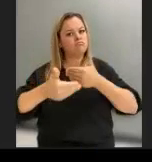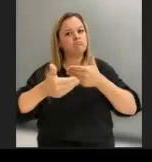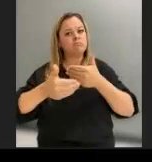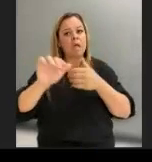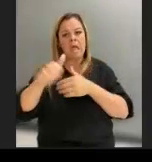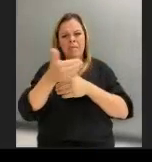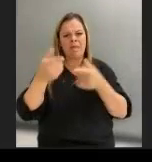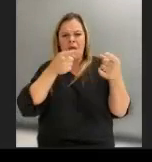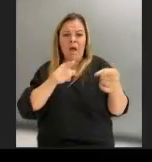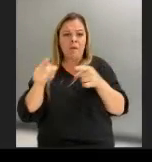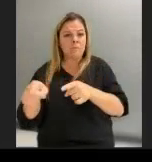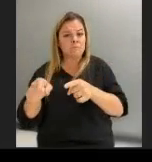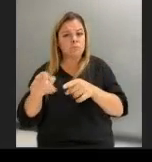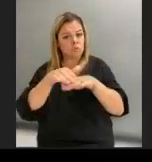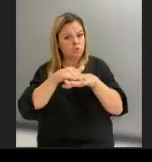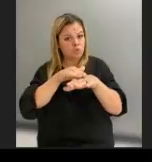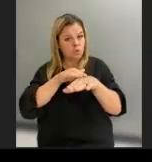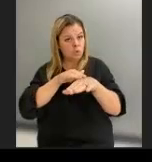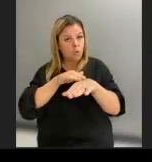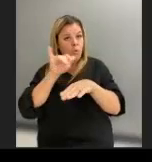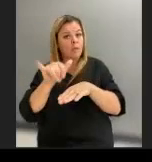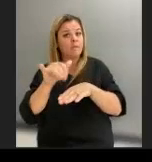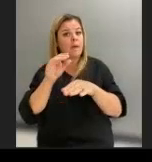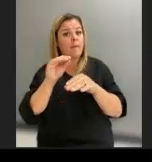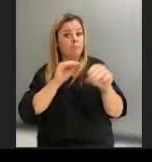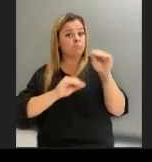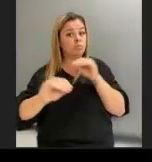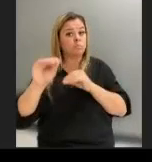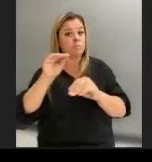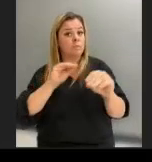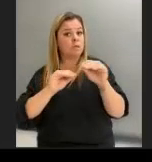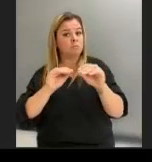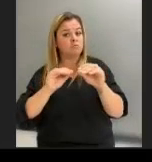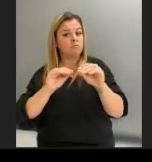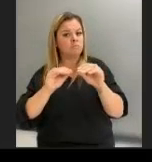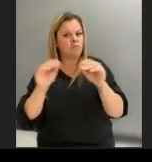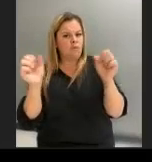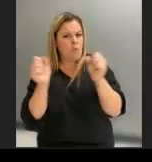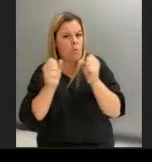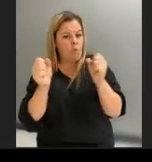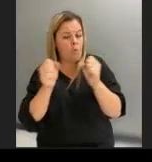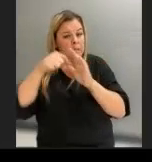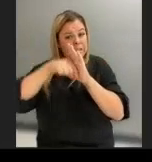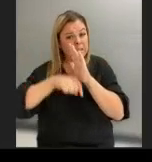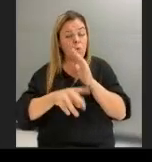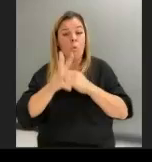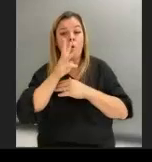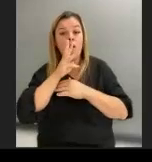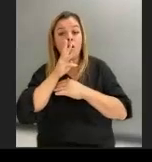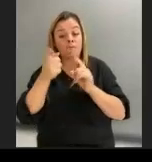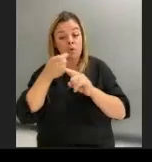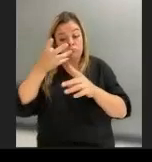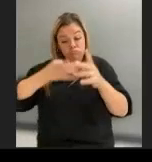slows down that movement of cold, deep water to the surface